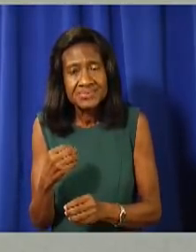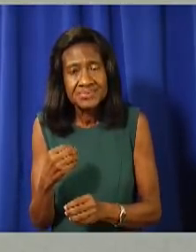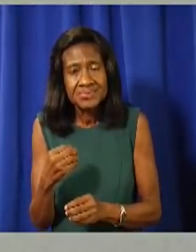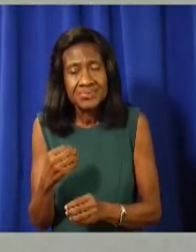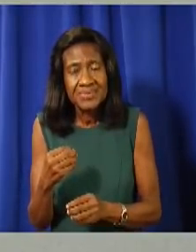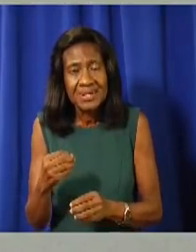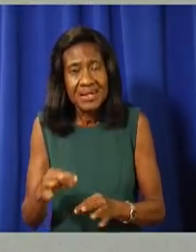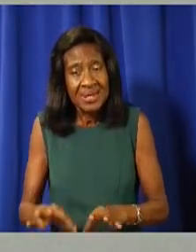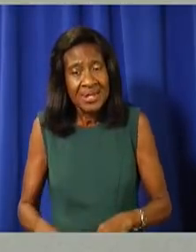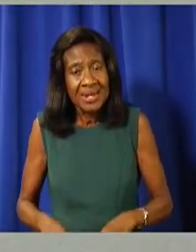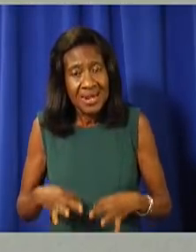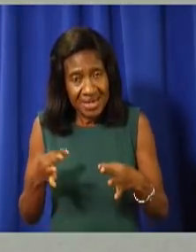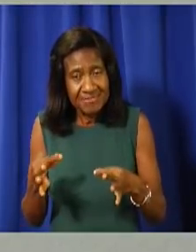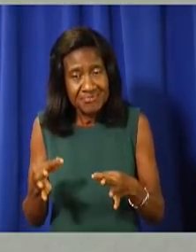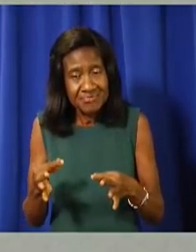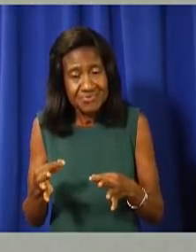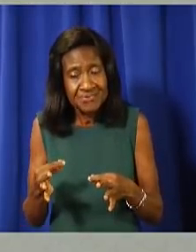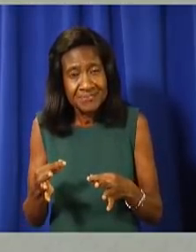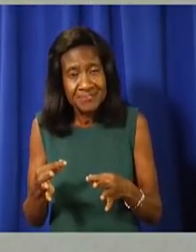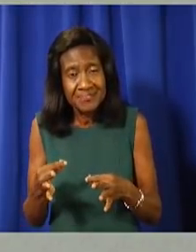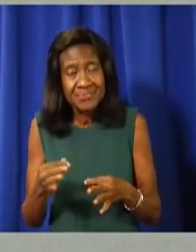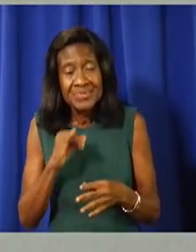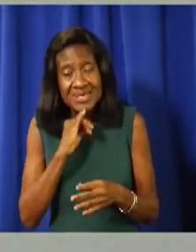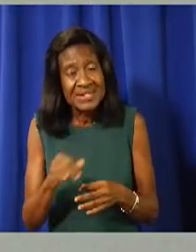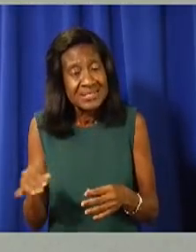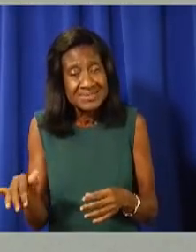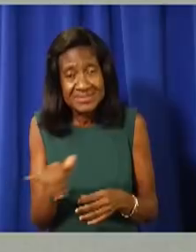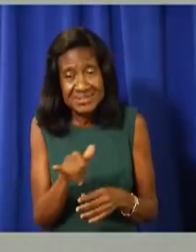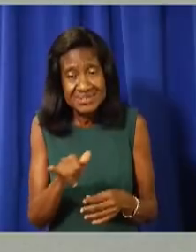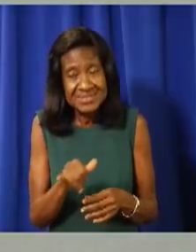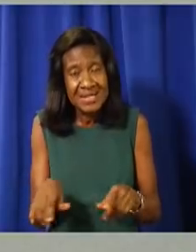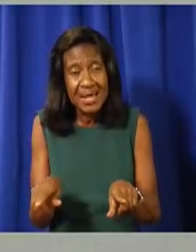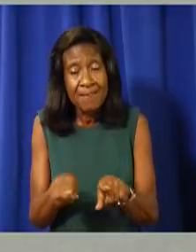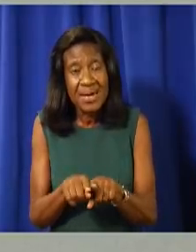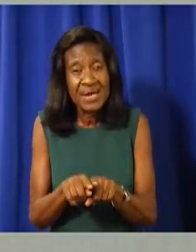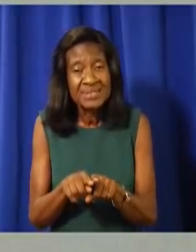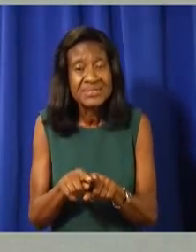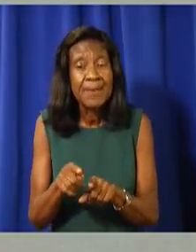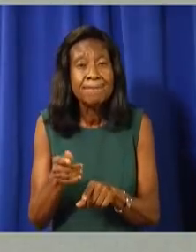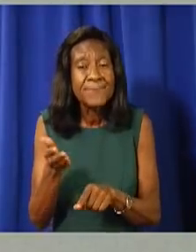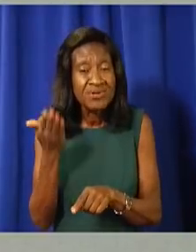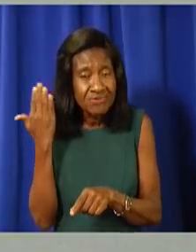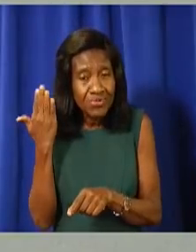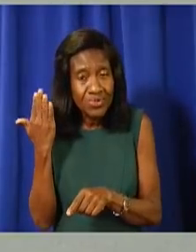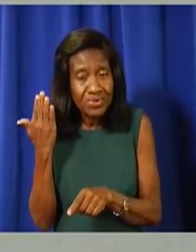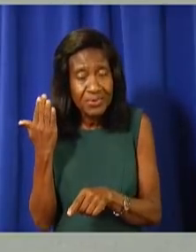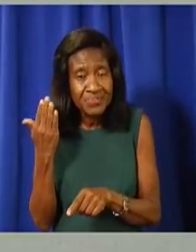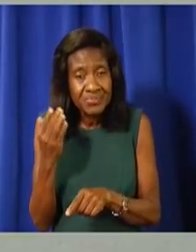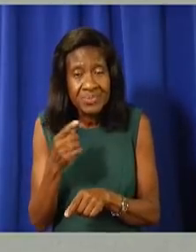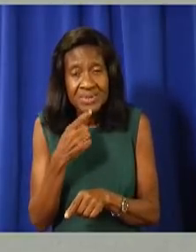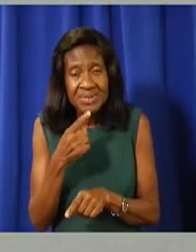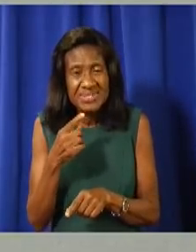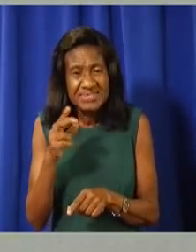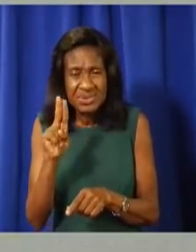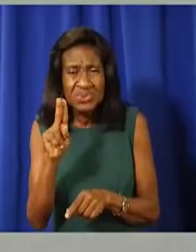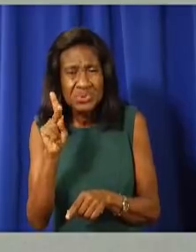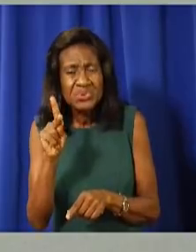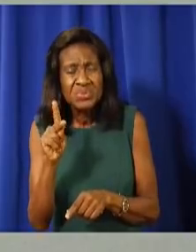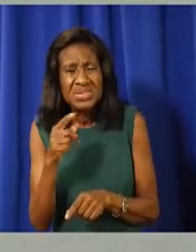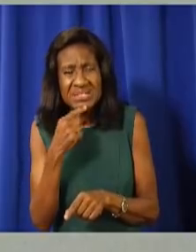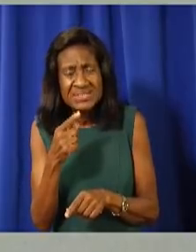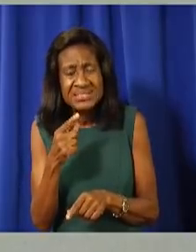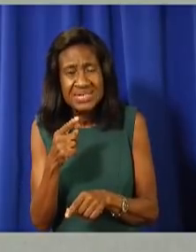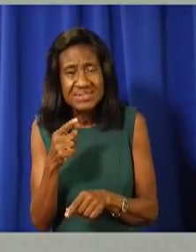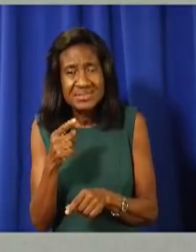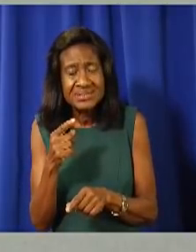life largely goes on now as before. The UK has accepted that COVID cases will occur, but it's relying